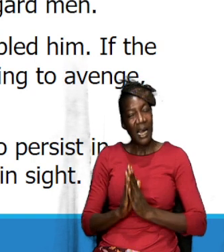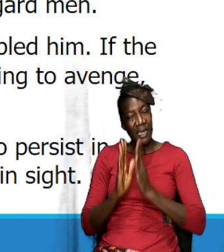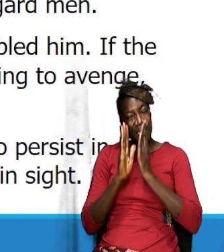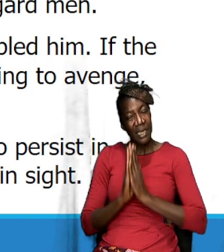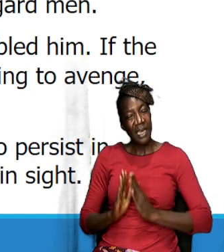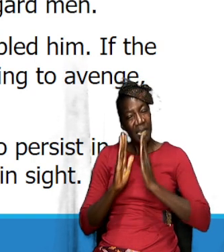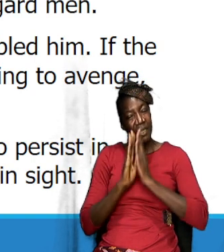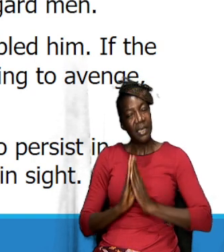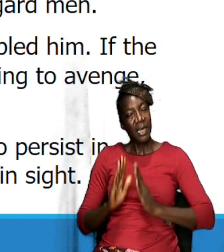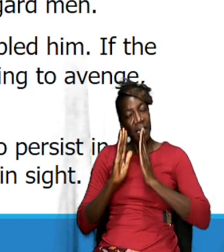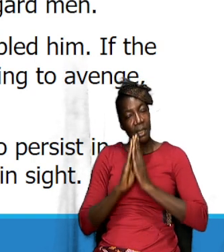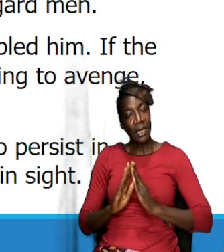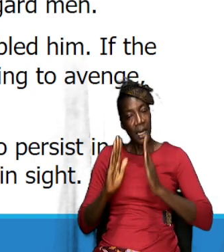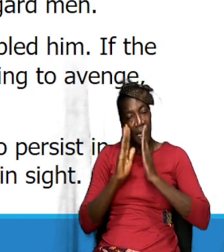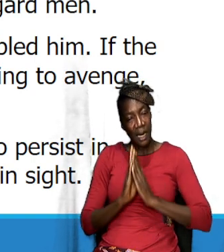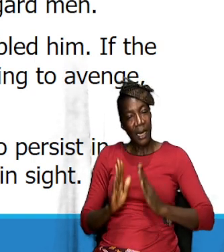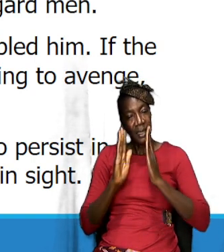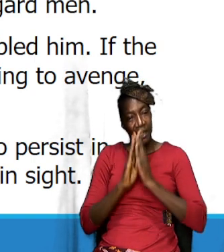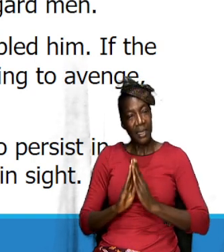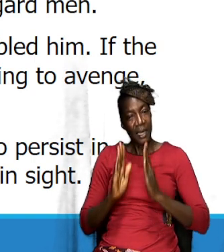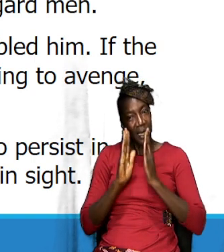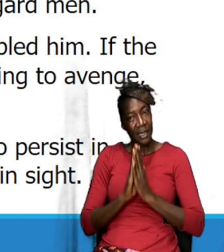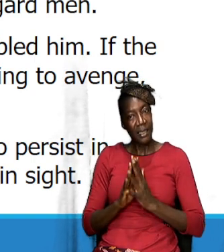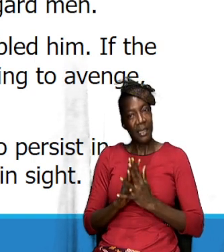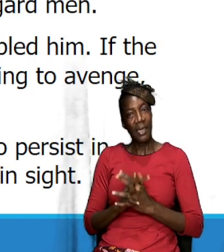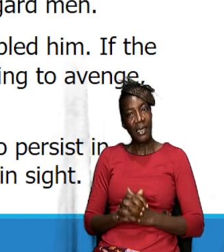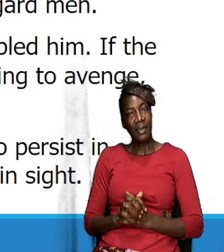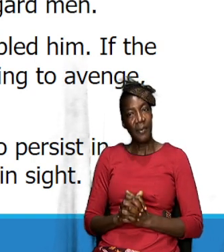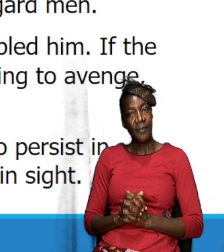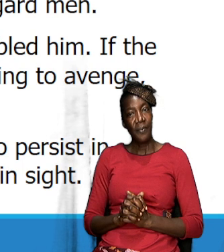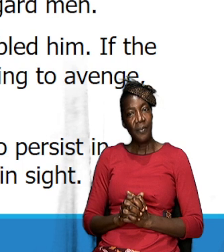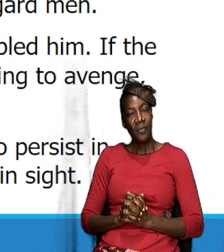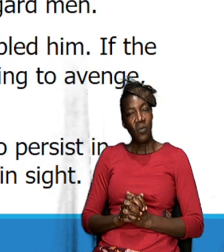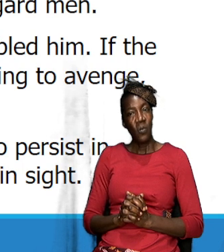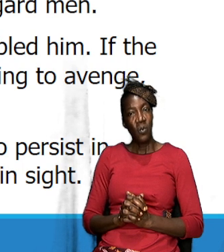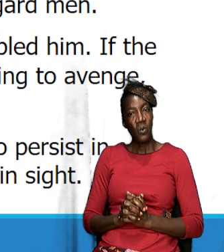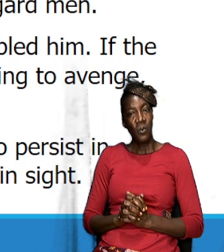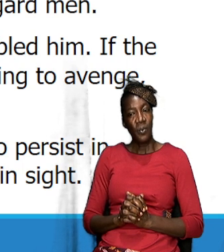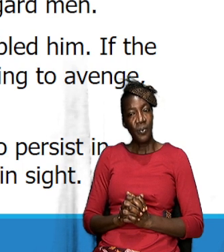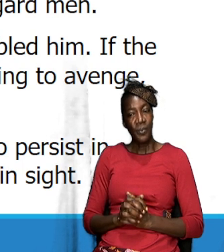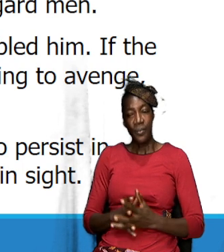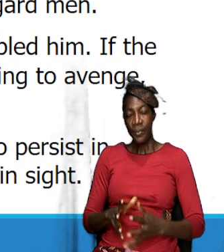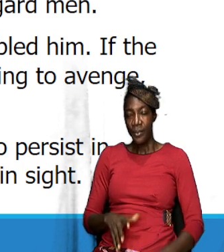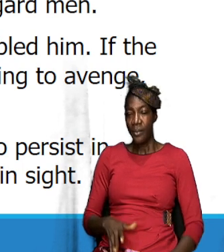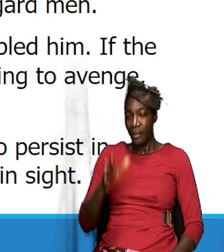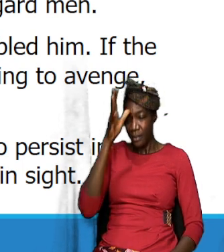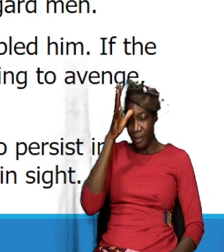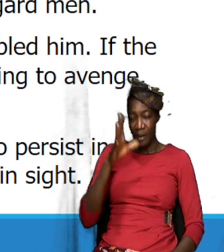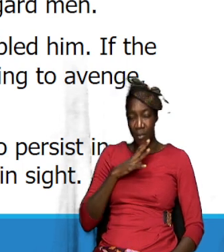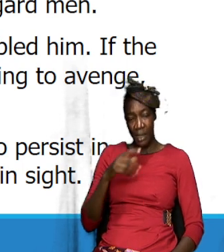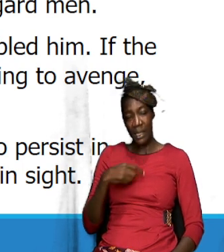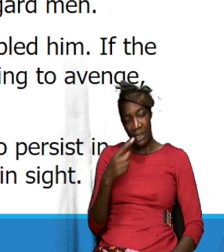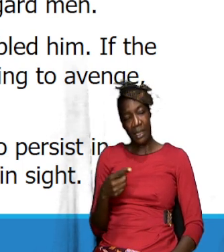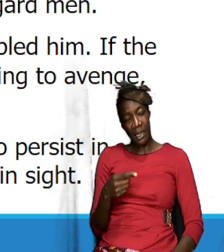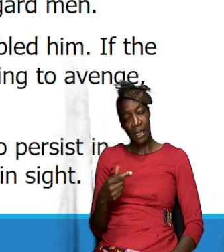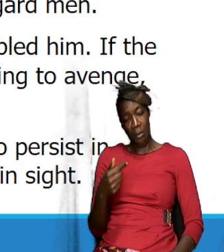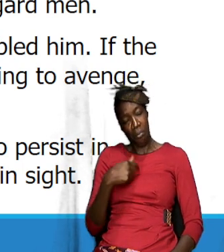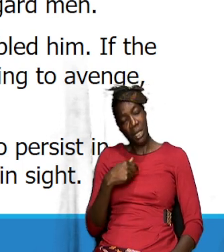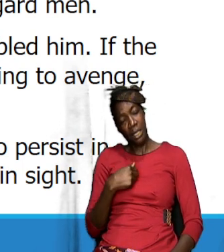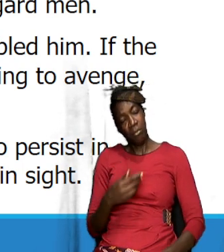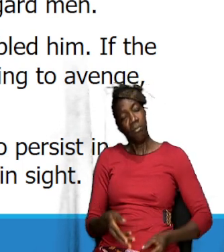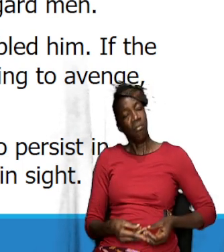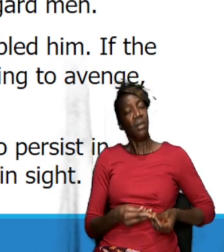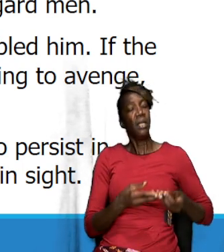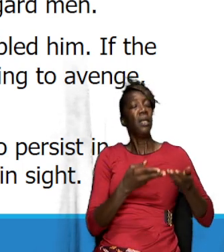avenge me she constantly asked is constantly asking the man said I'm going to avenge her because